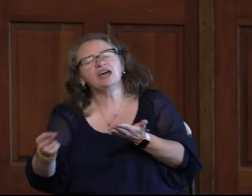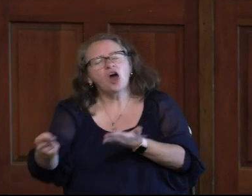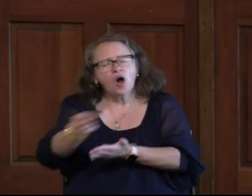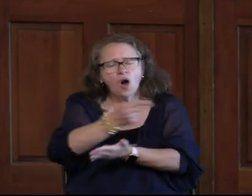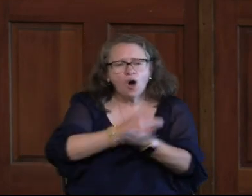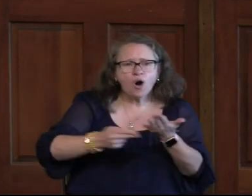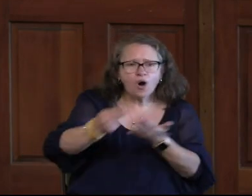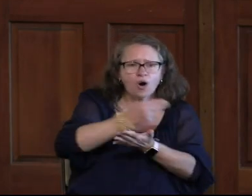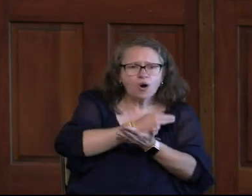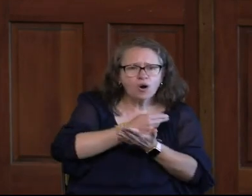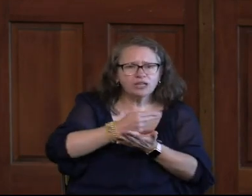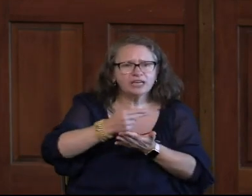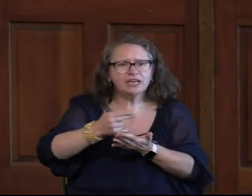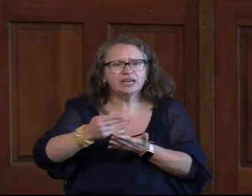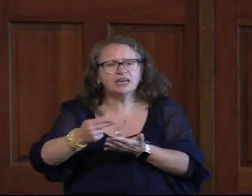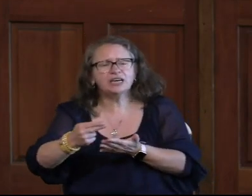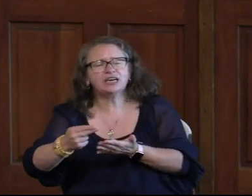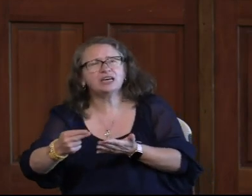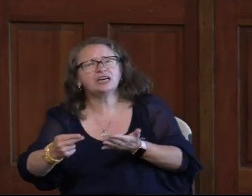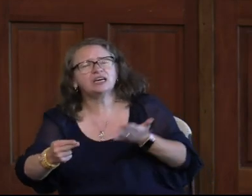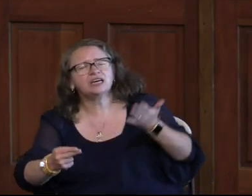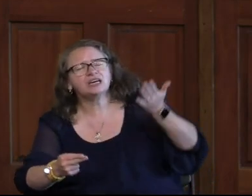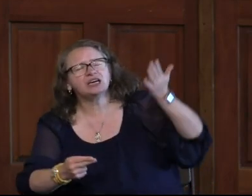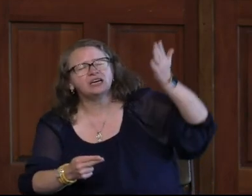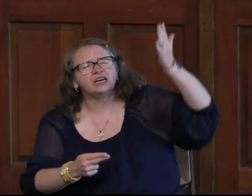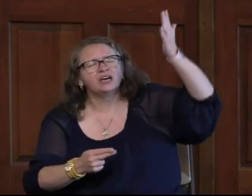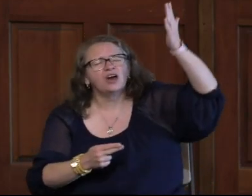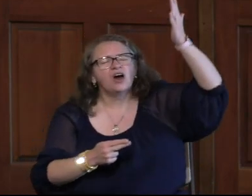Alleluia, alleluia,